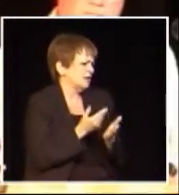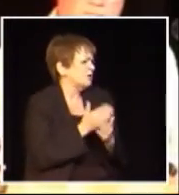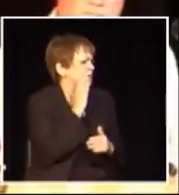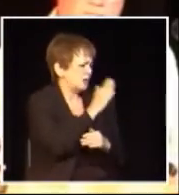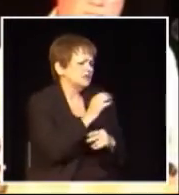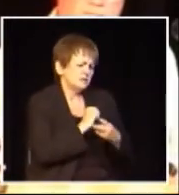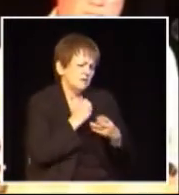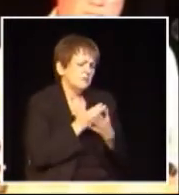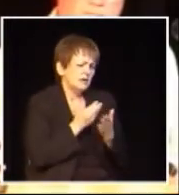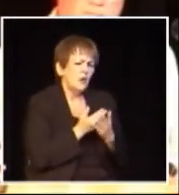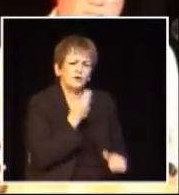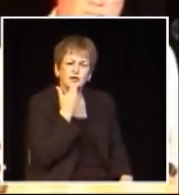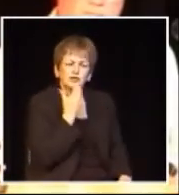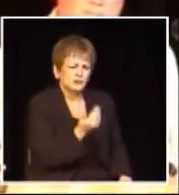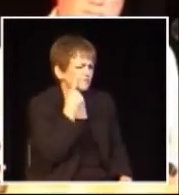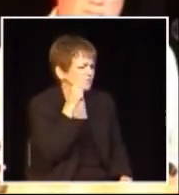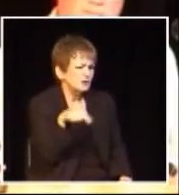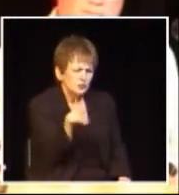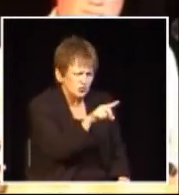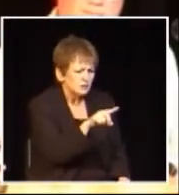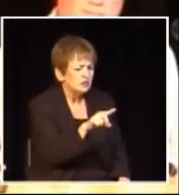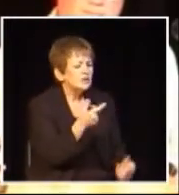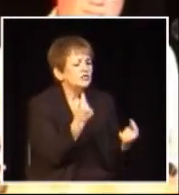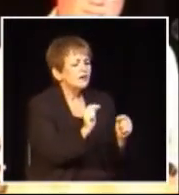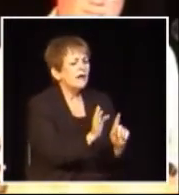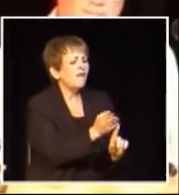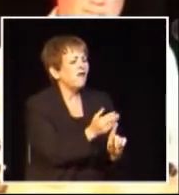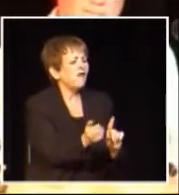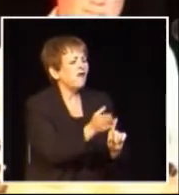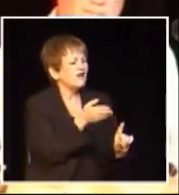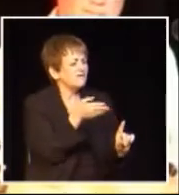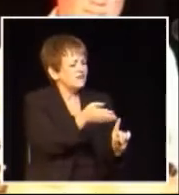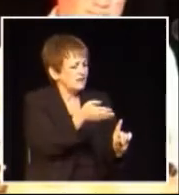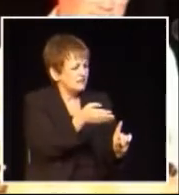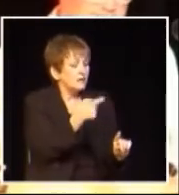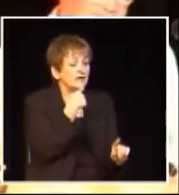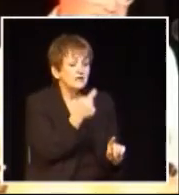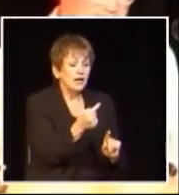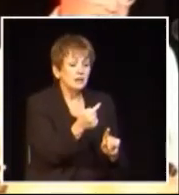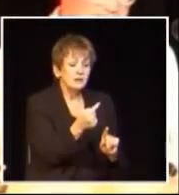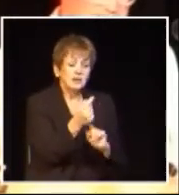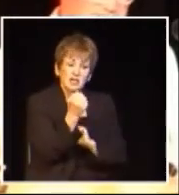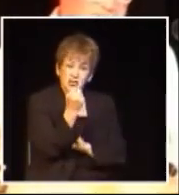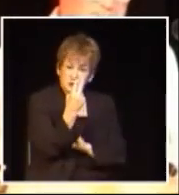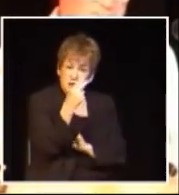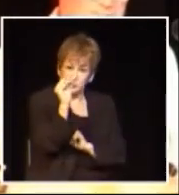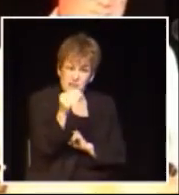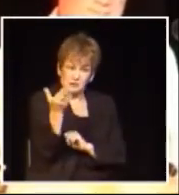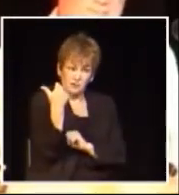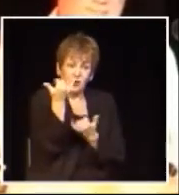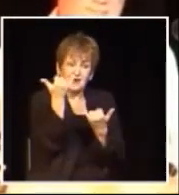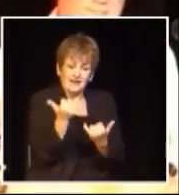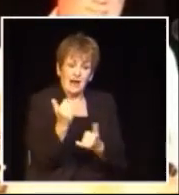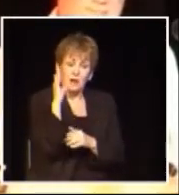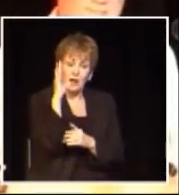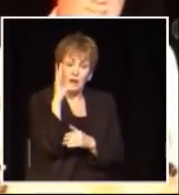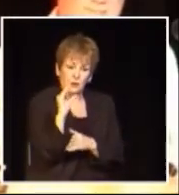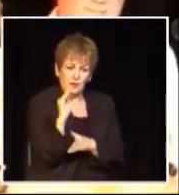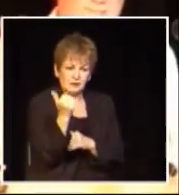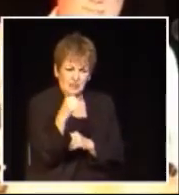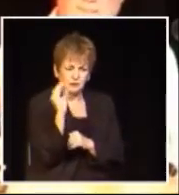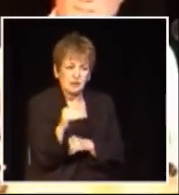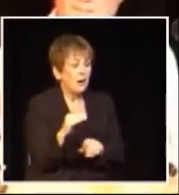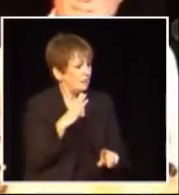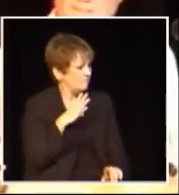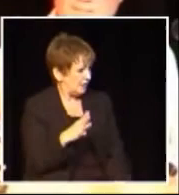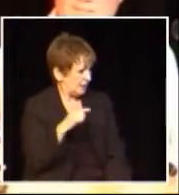saving money you're really saving money it's a good deal for you they say 10% is less than 12%